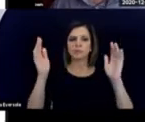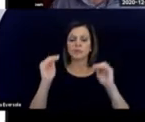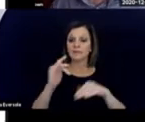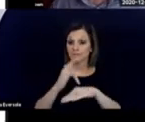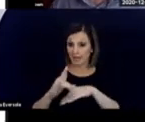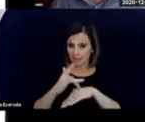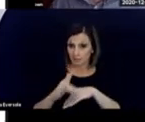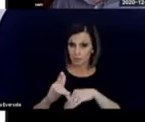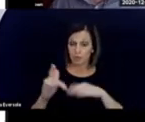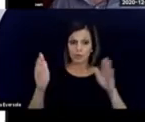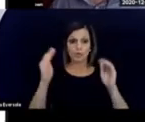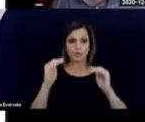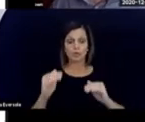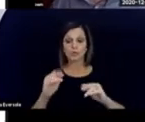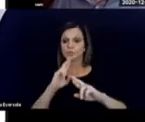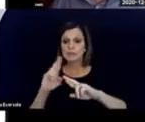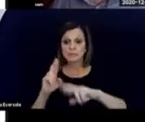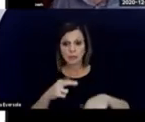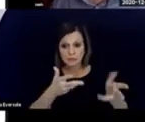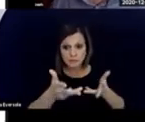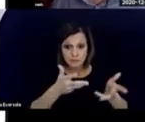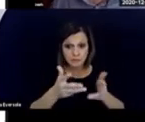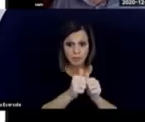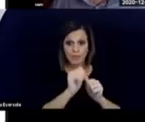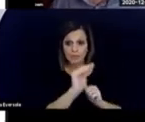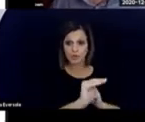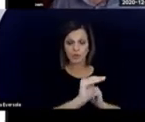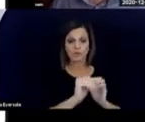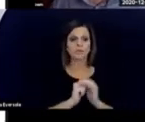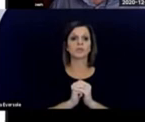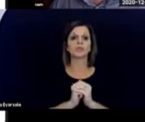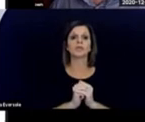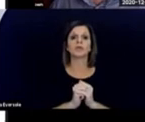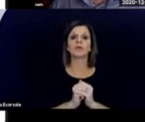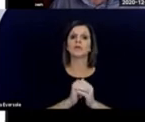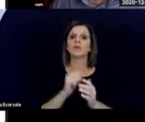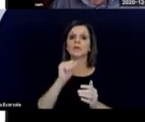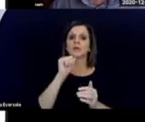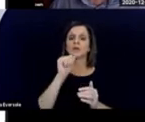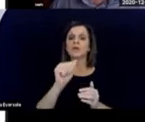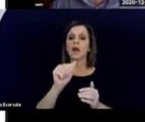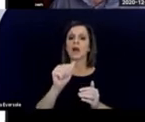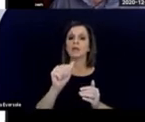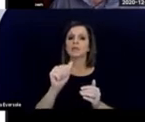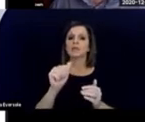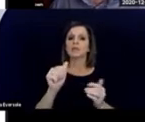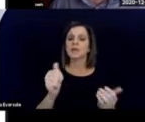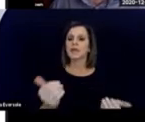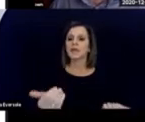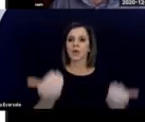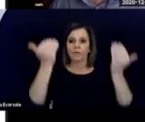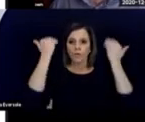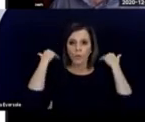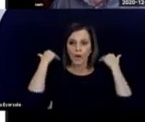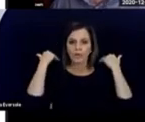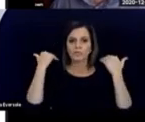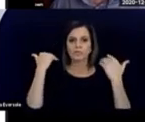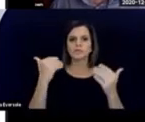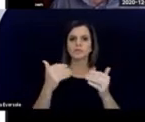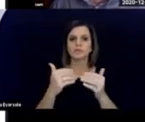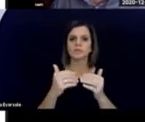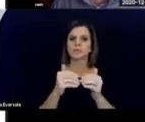to the child. So they shouldn't be overburdened with non-child tasks, because they are there